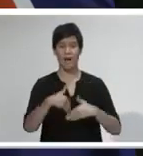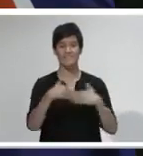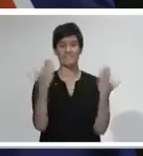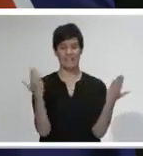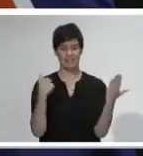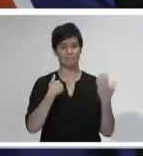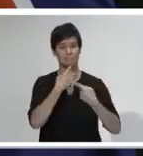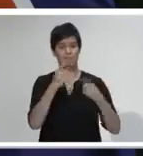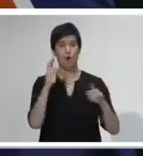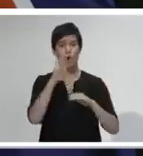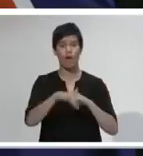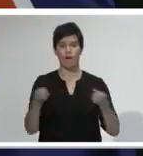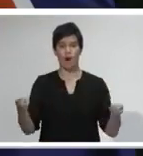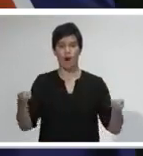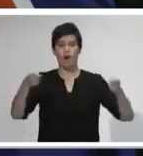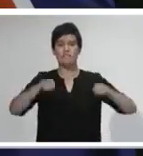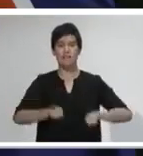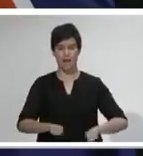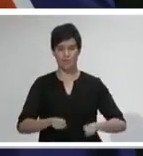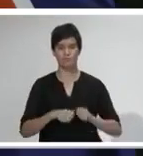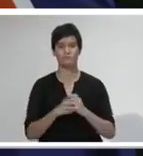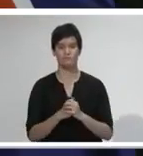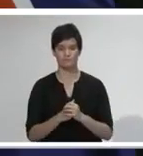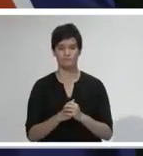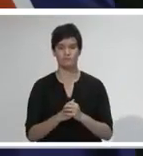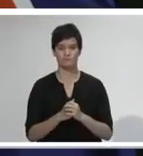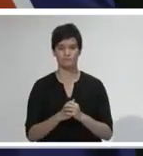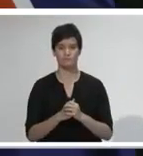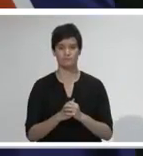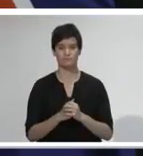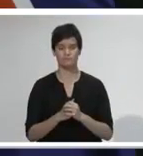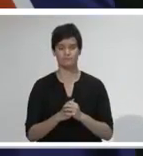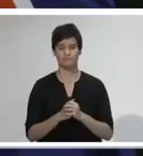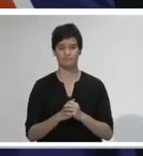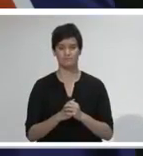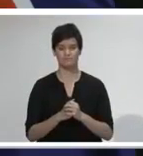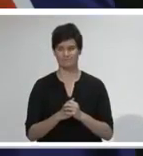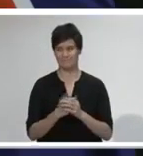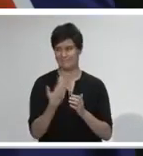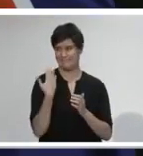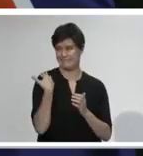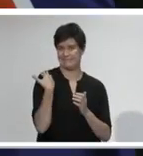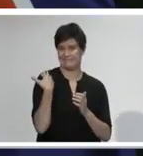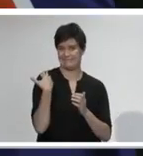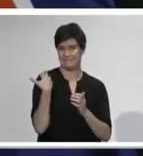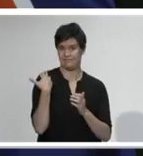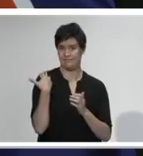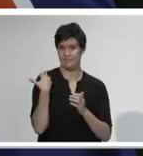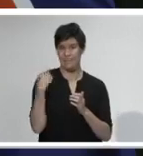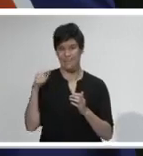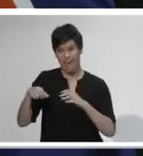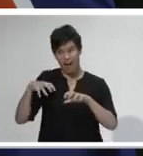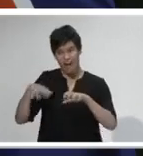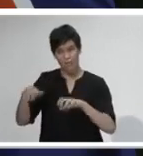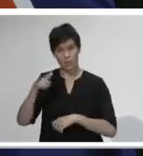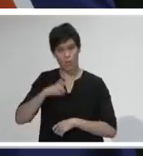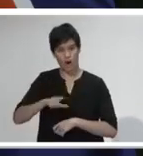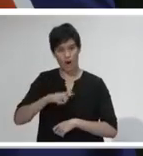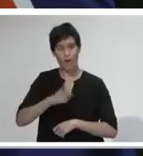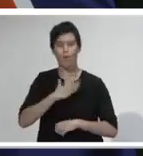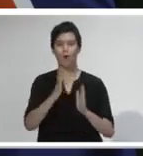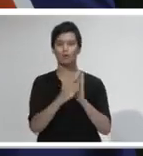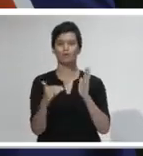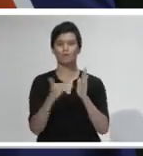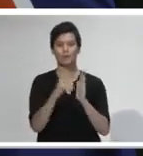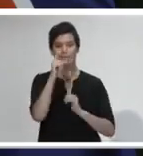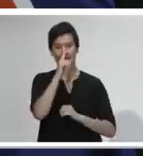25th. During that time, our focus has been to protect the health of New Zealanders. And alongside this, we've acted to